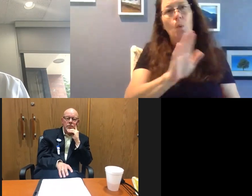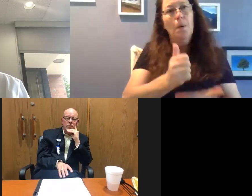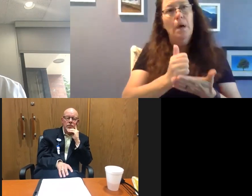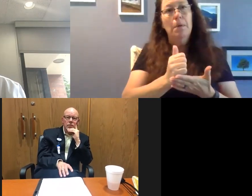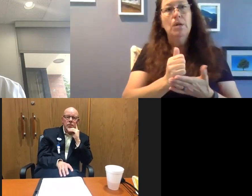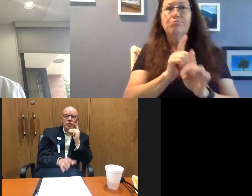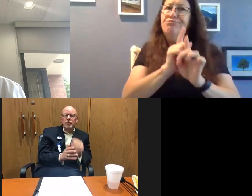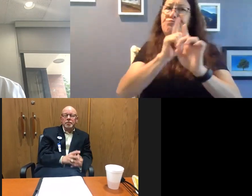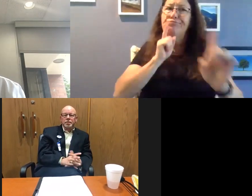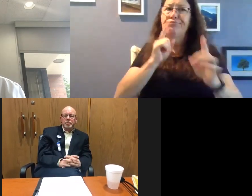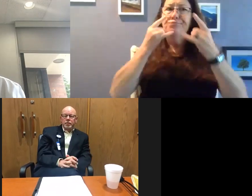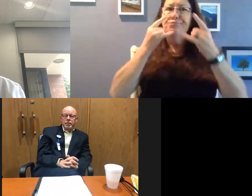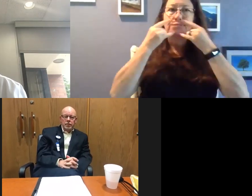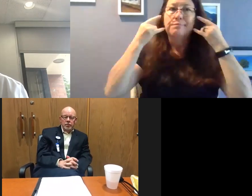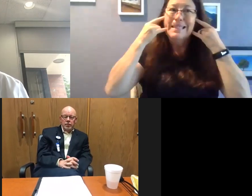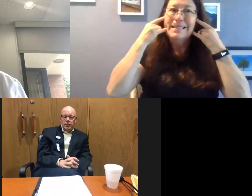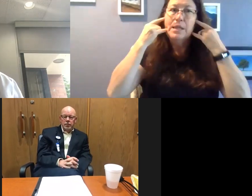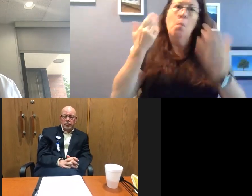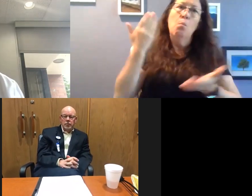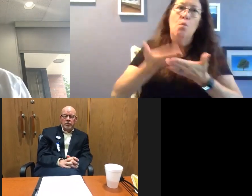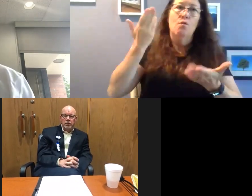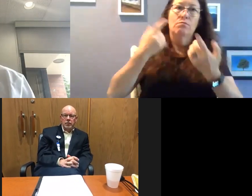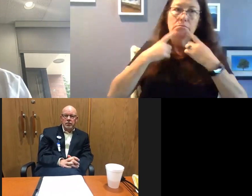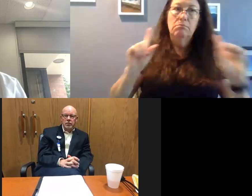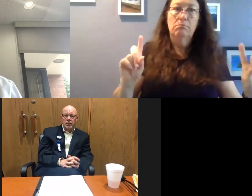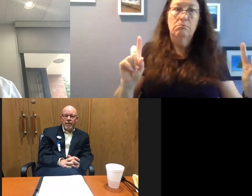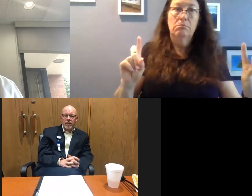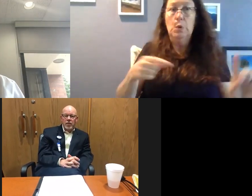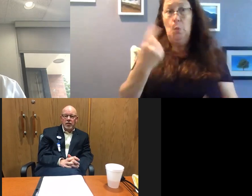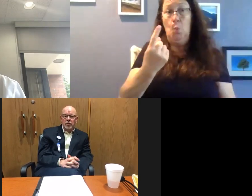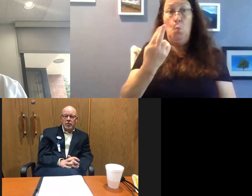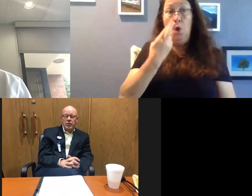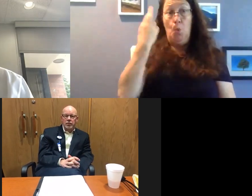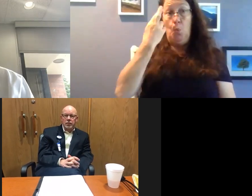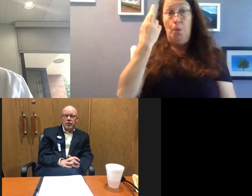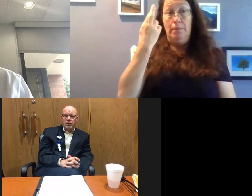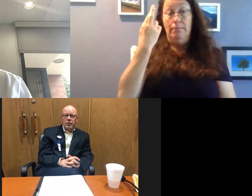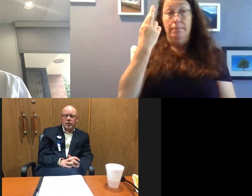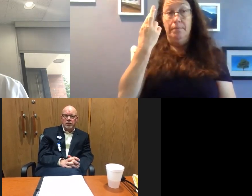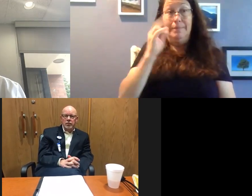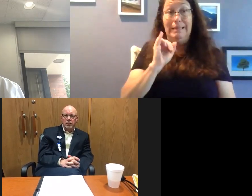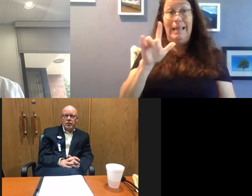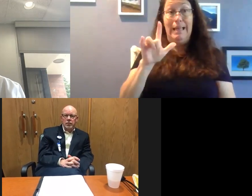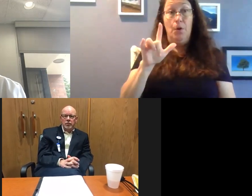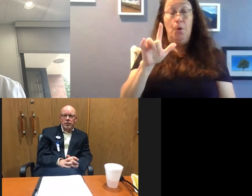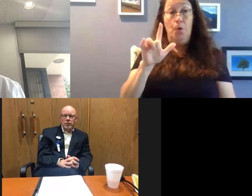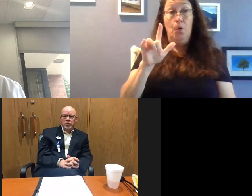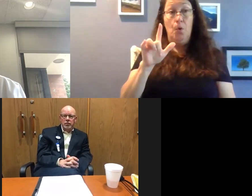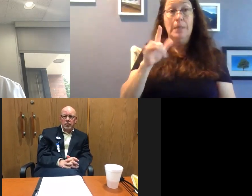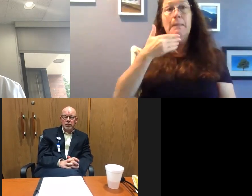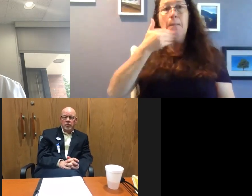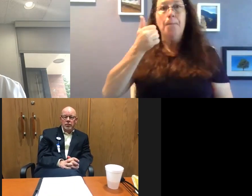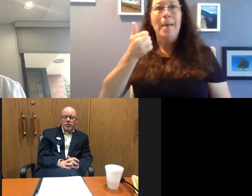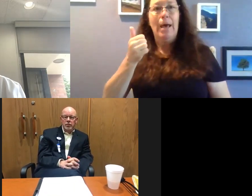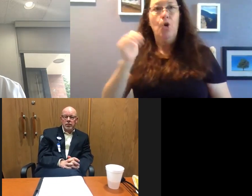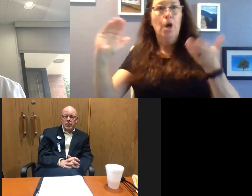social distance and wear masks. This has proven to be effective. And this is one reason why Illinois is doing better, I think, than